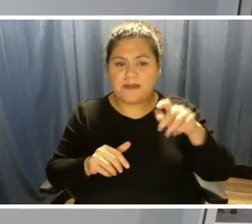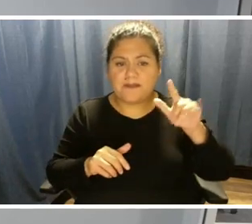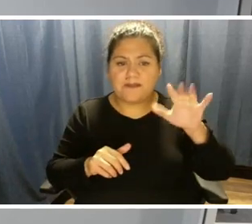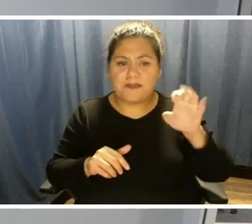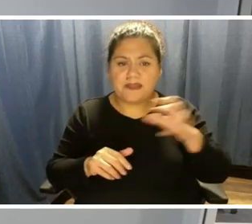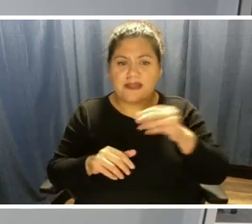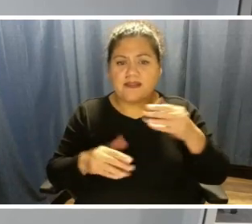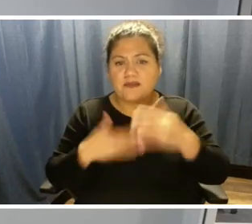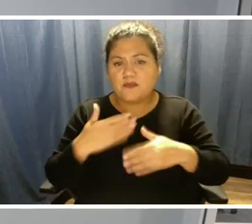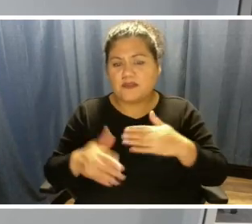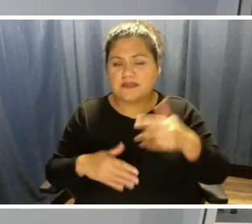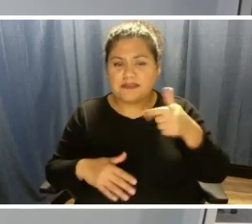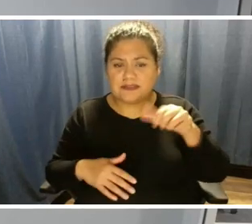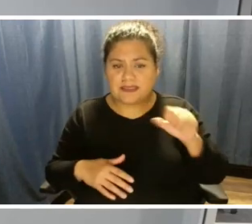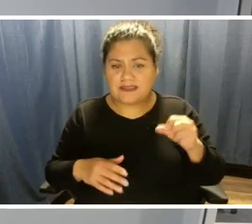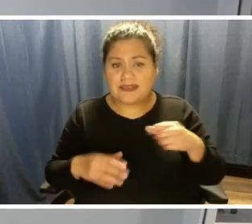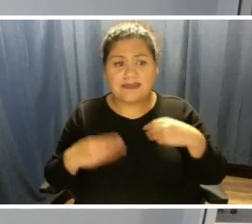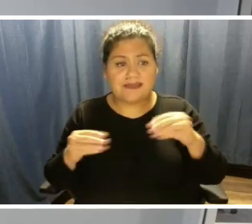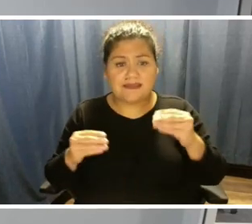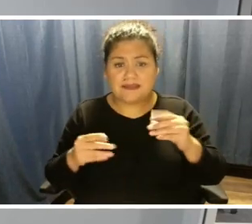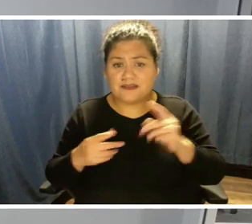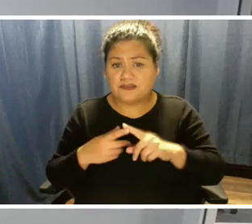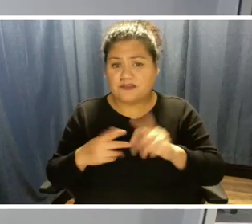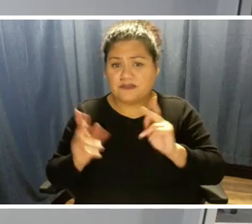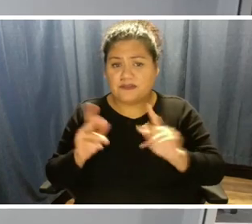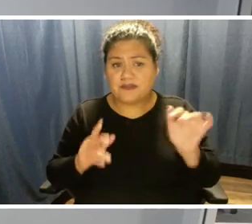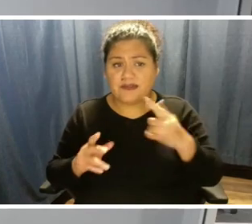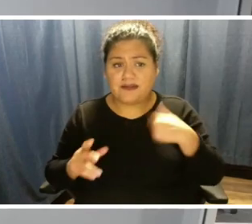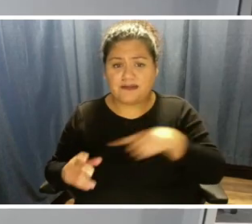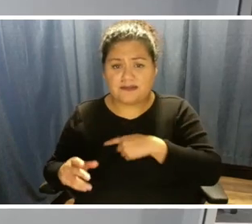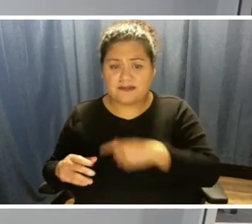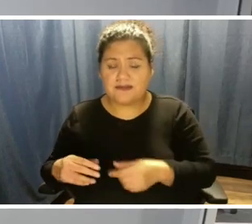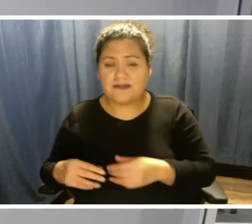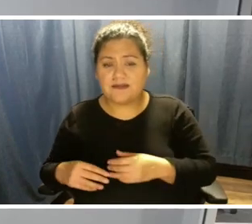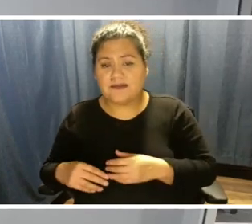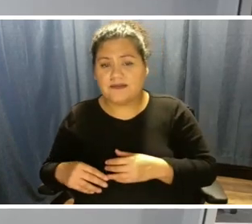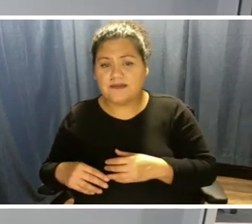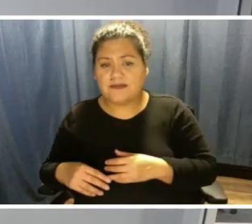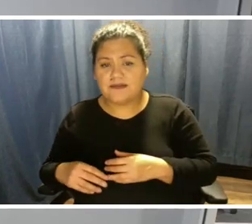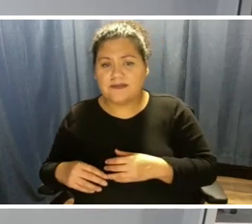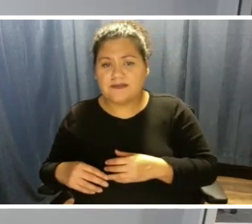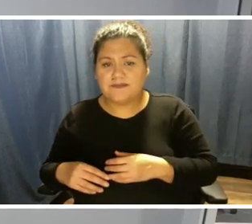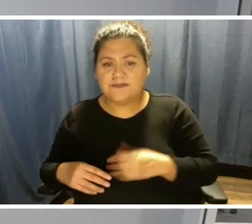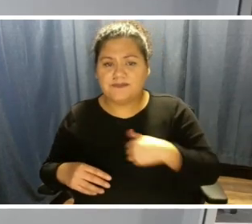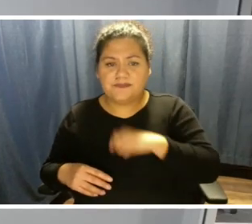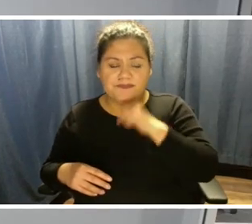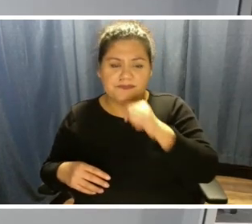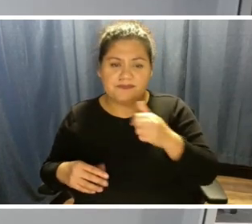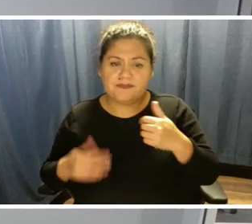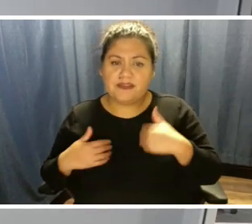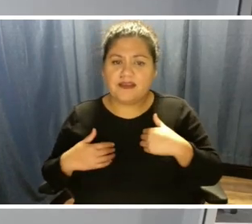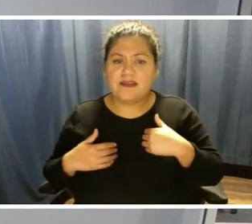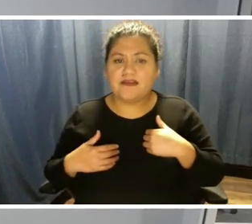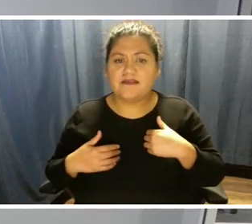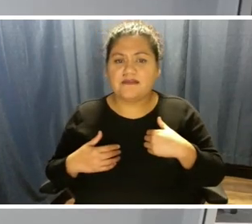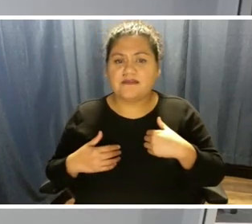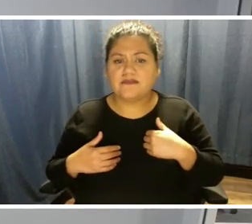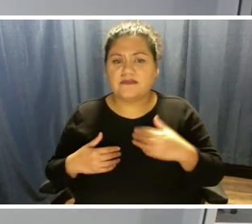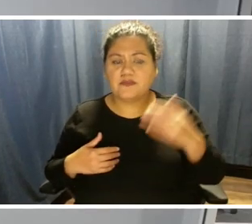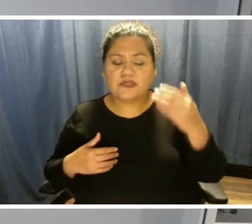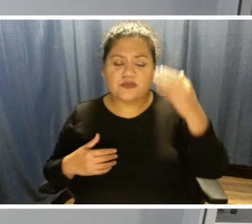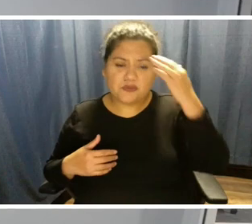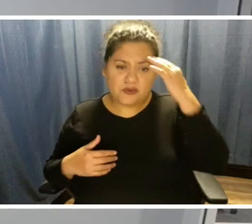gas, and they sell it to people like us. So we don't necessarily have line of sight on companies,